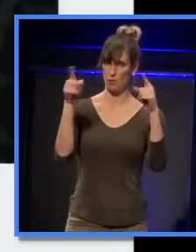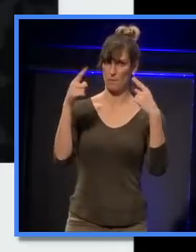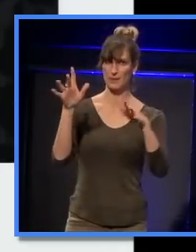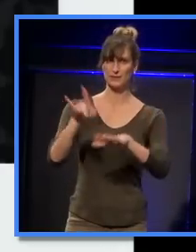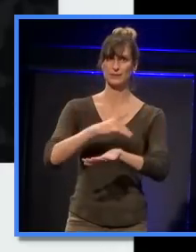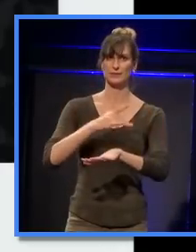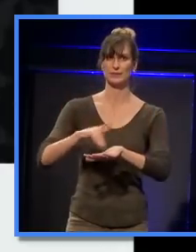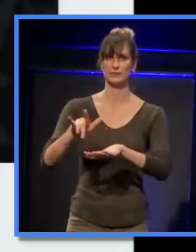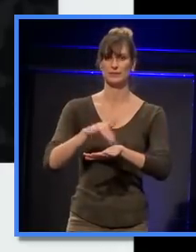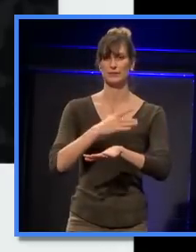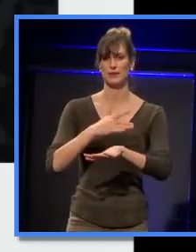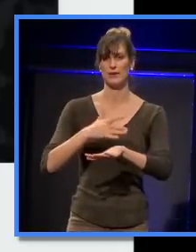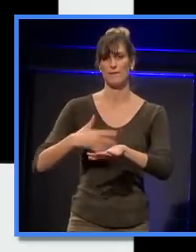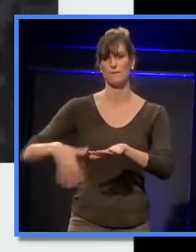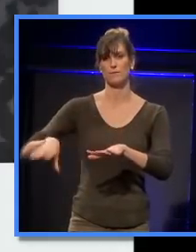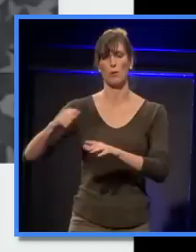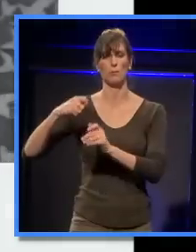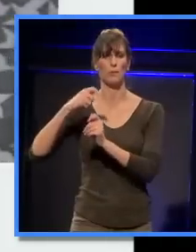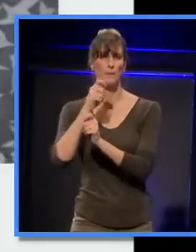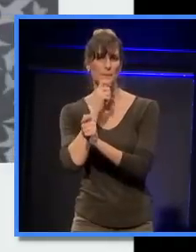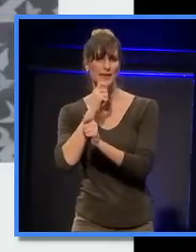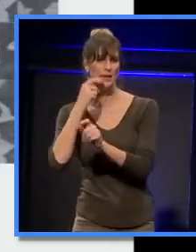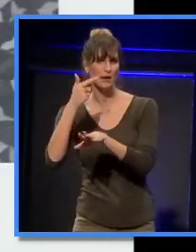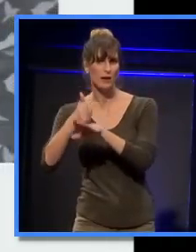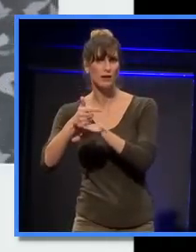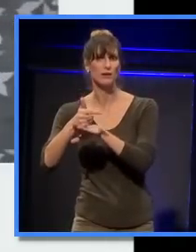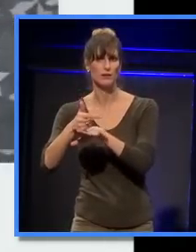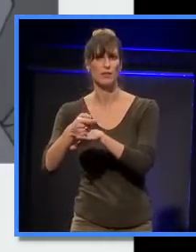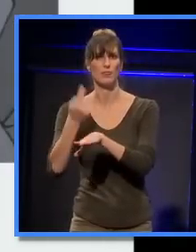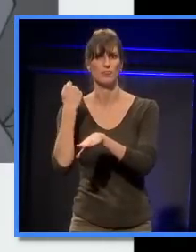television coverage on the evening, if we could hit that video.